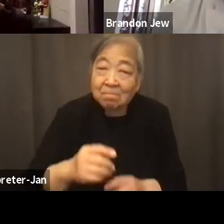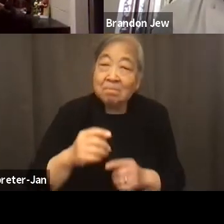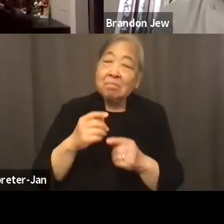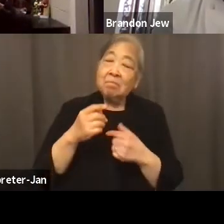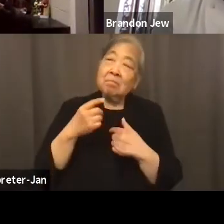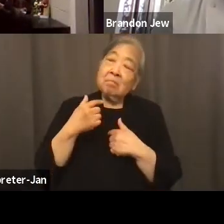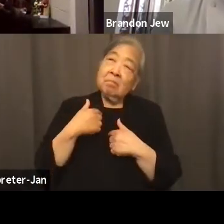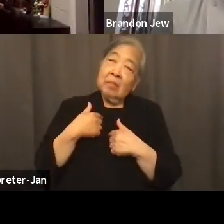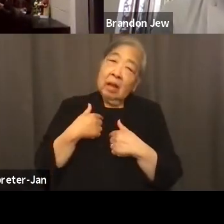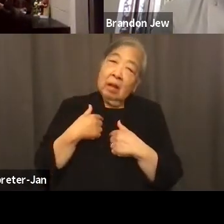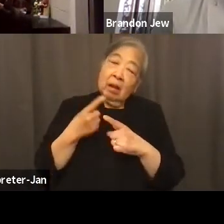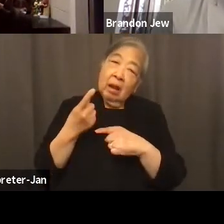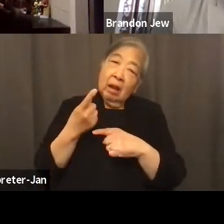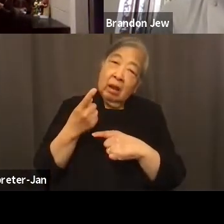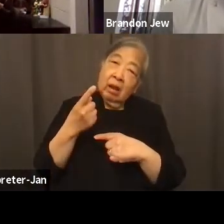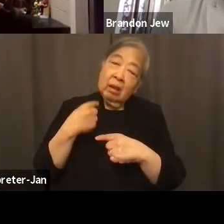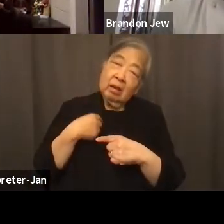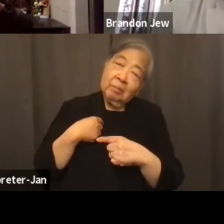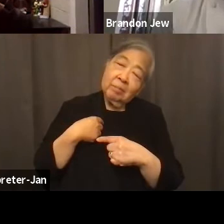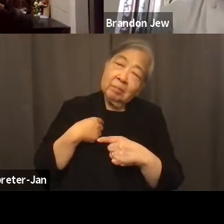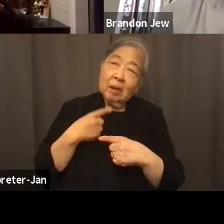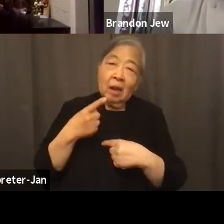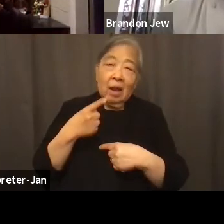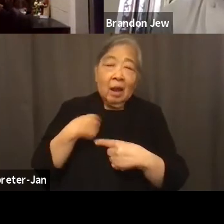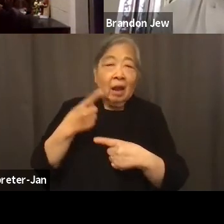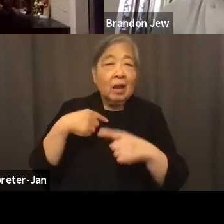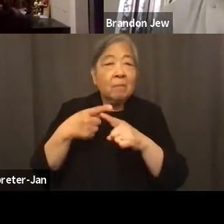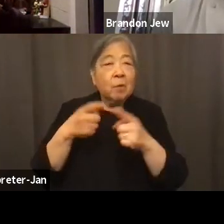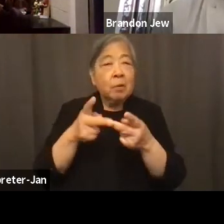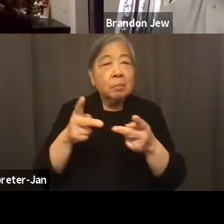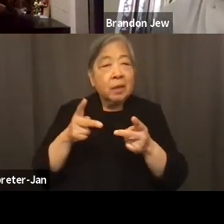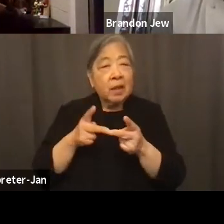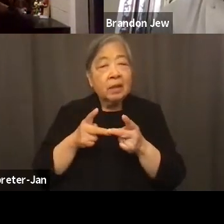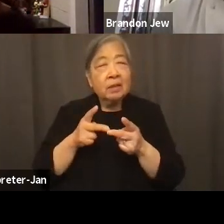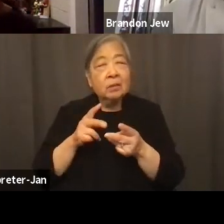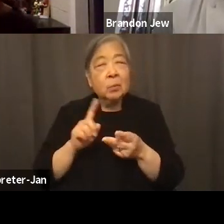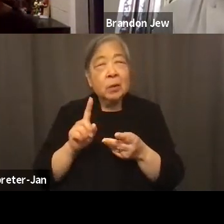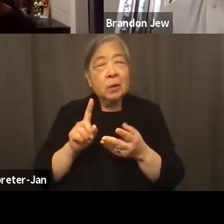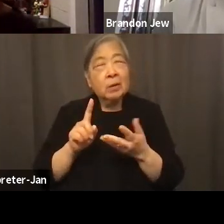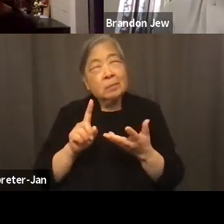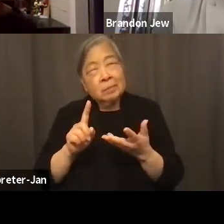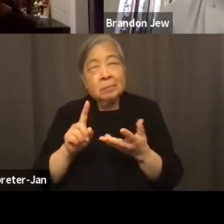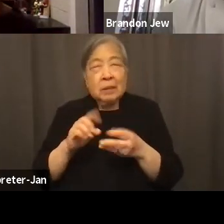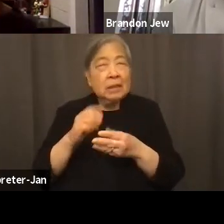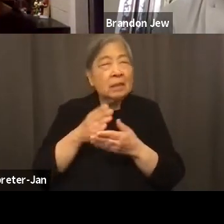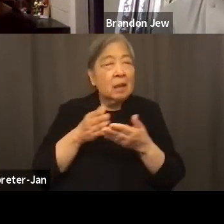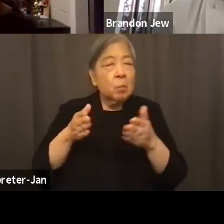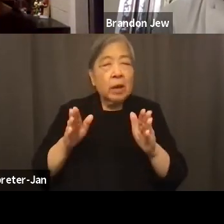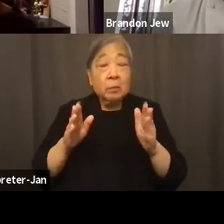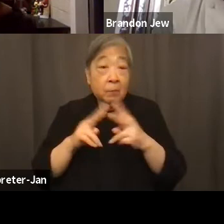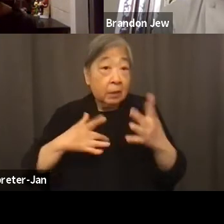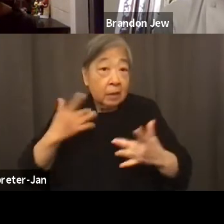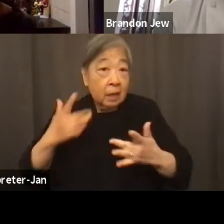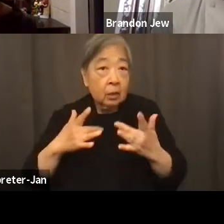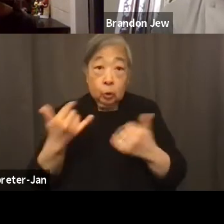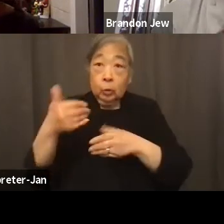place of, you know, in some ways very excited. We're opening our first day of indoor dining